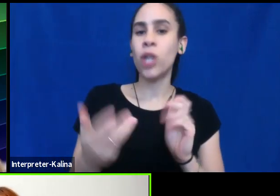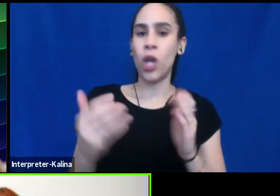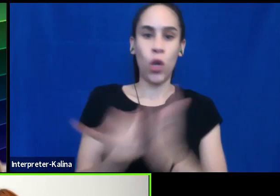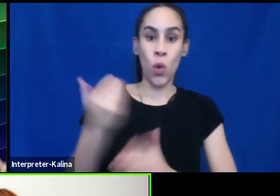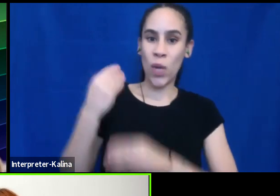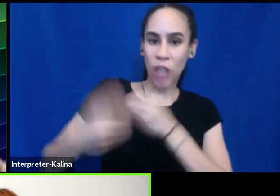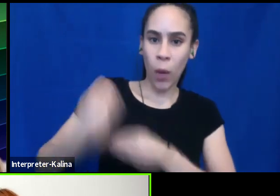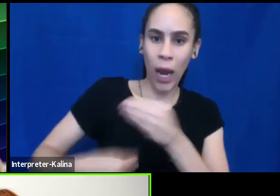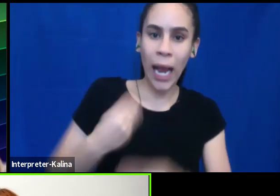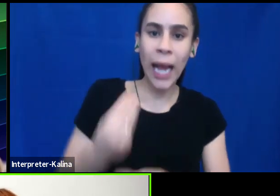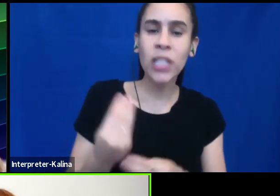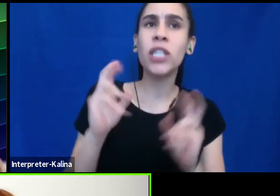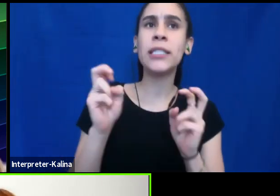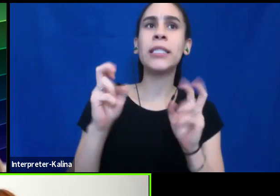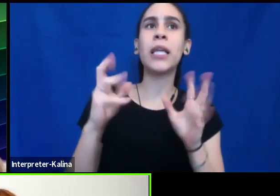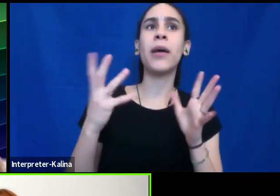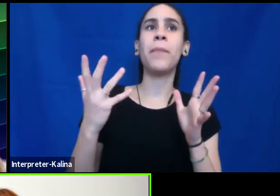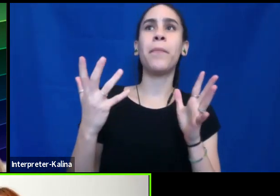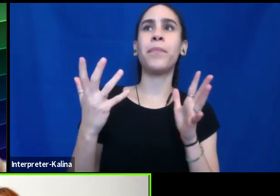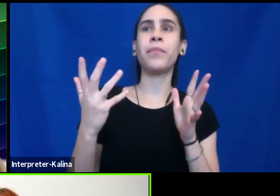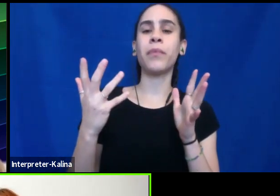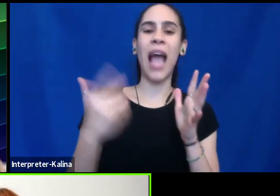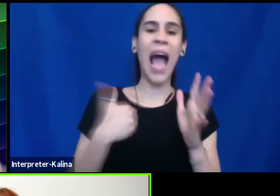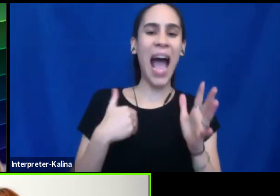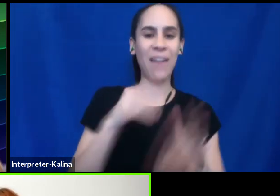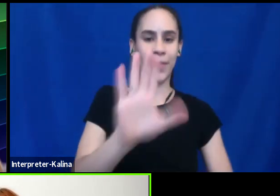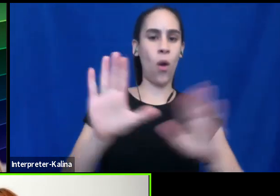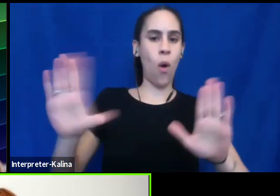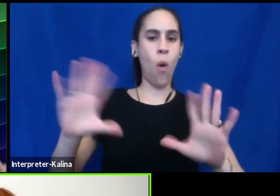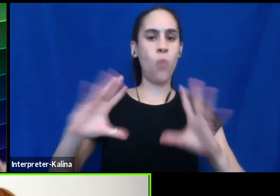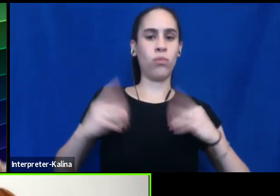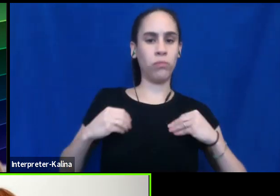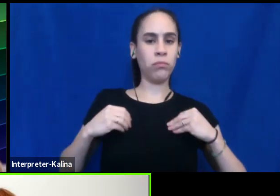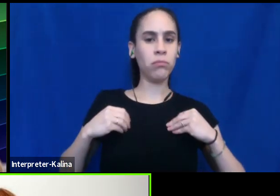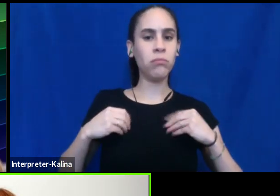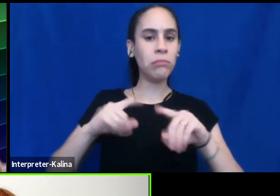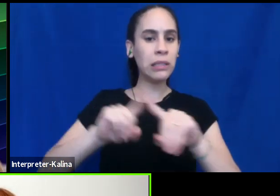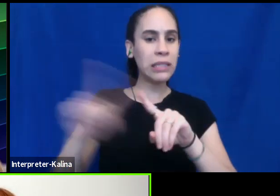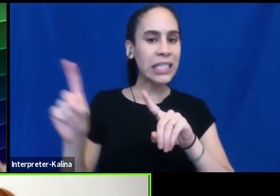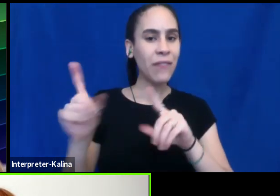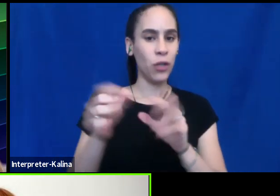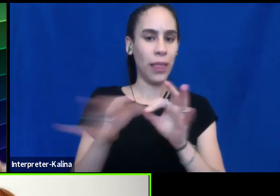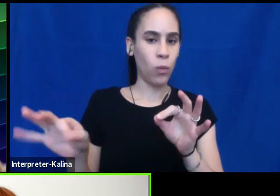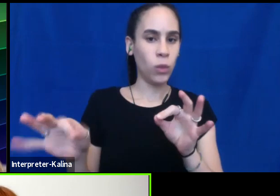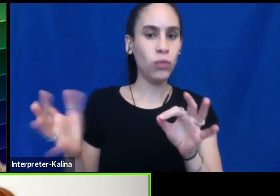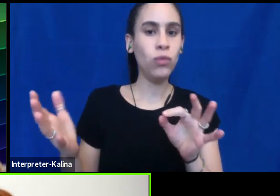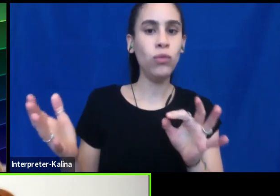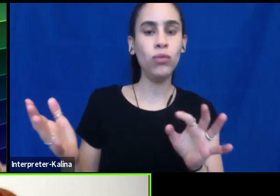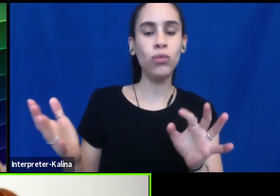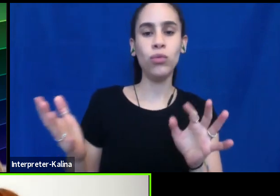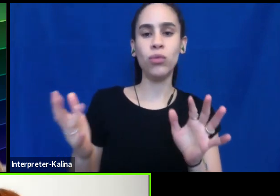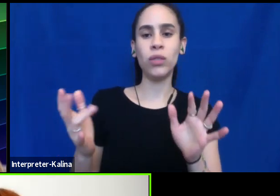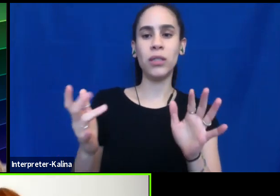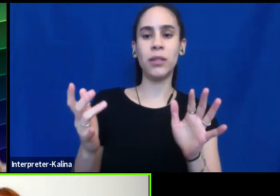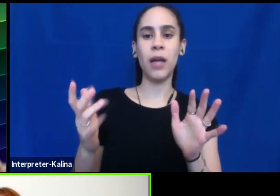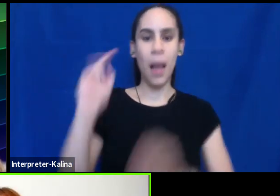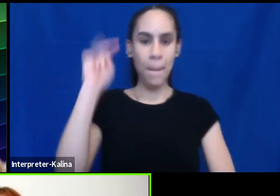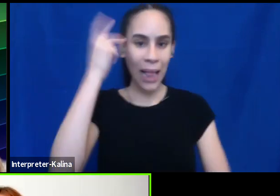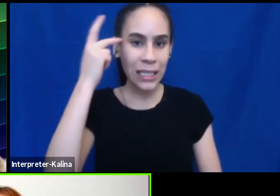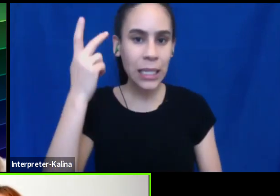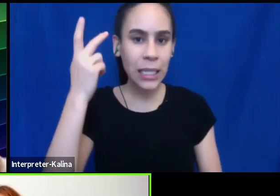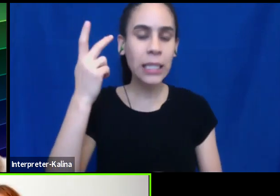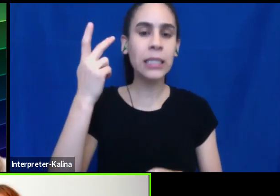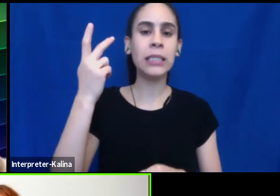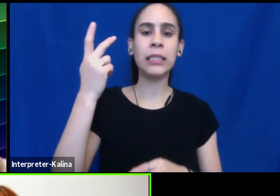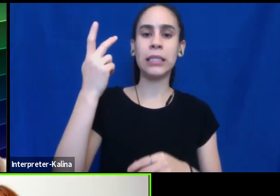kind of own, um, different language. And, um, and there's just, uh, uh, identity politics and activism